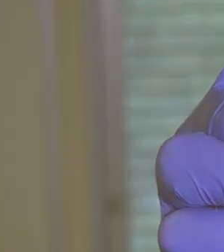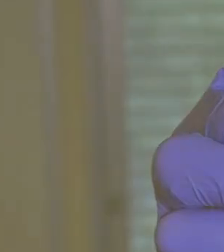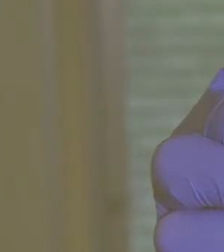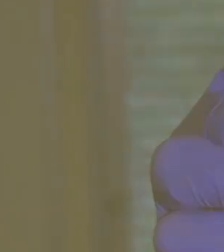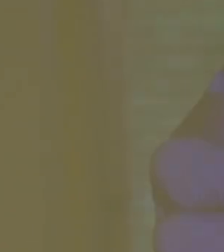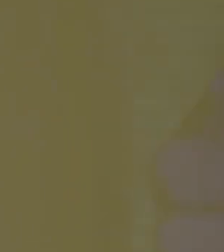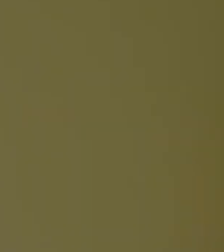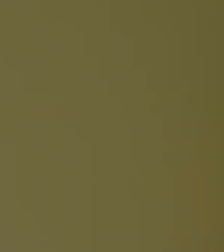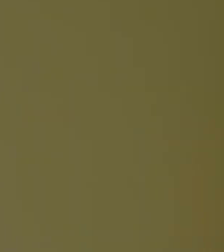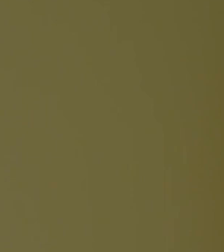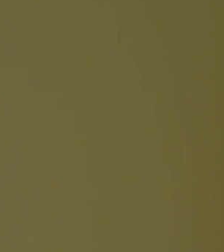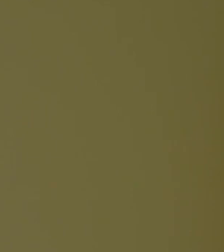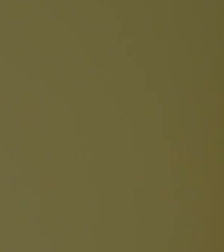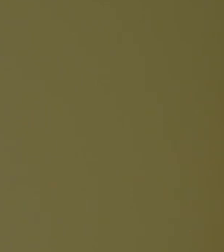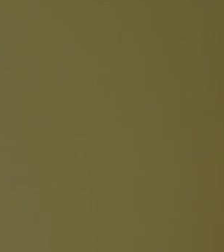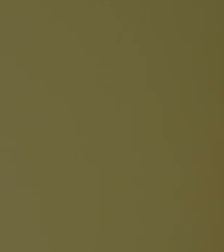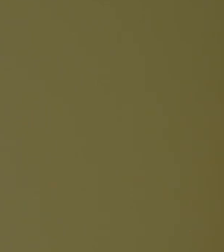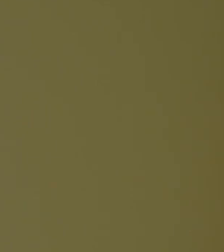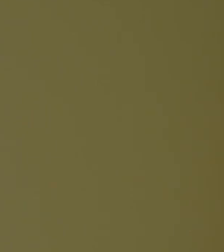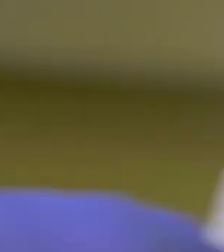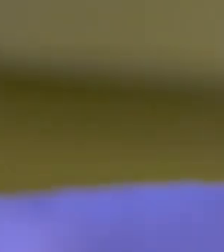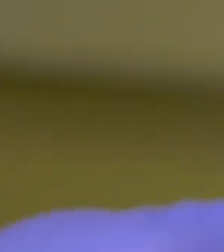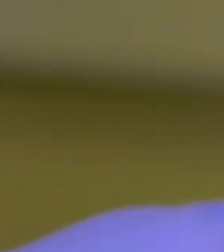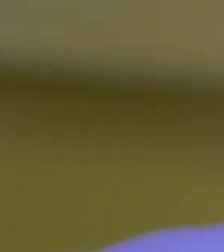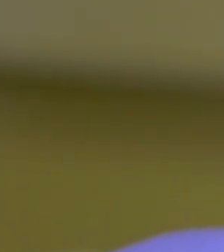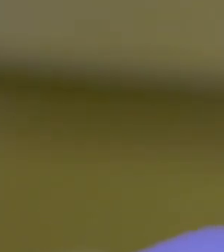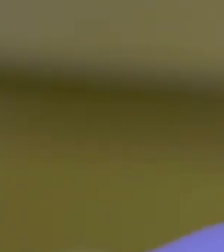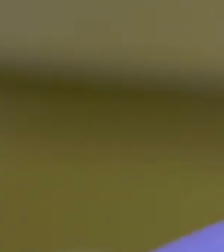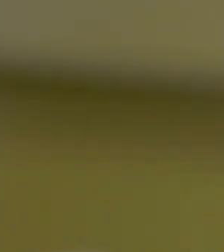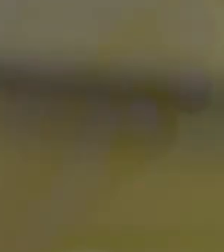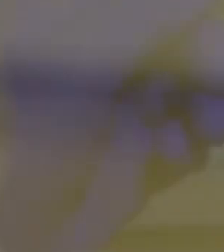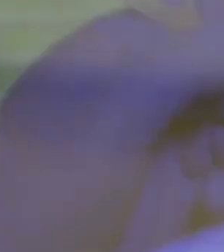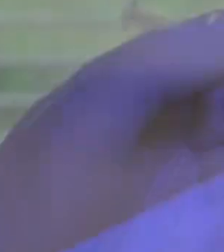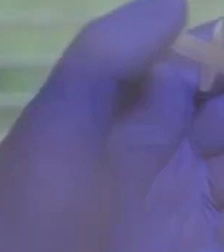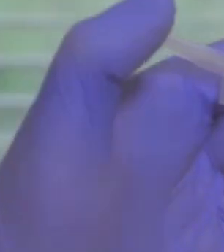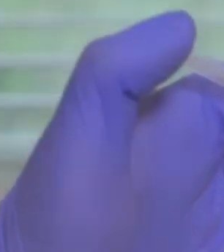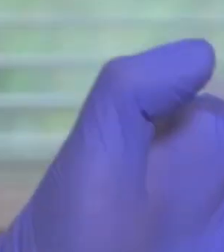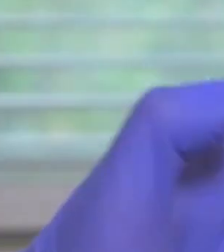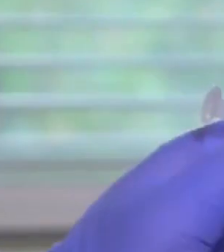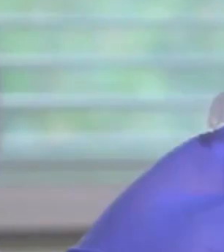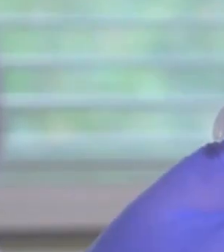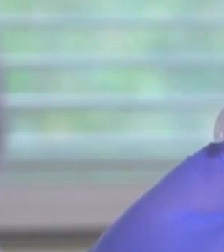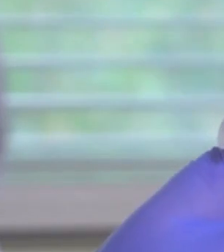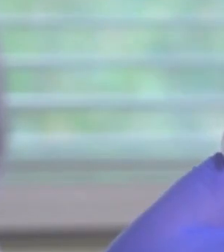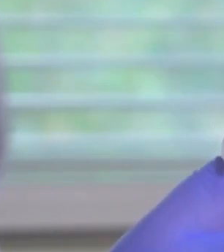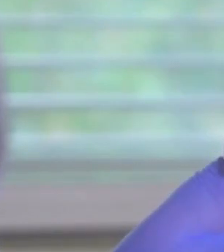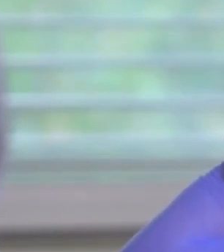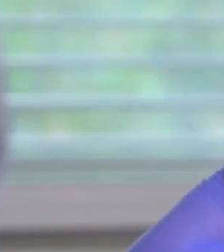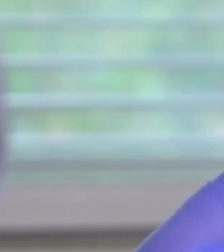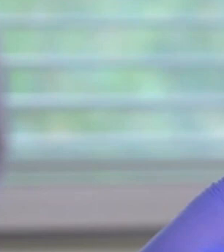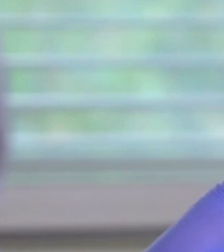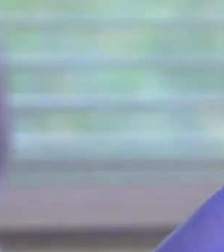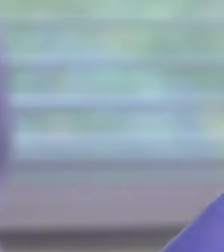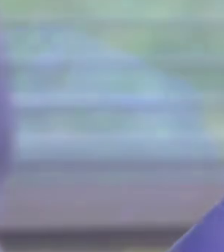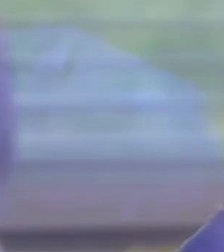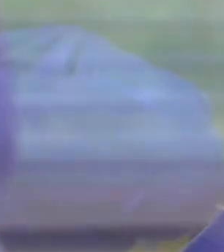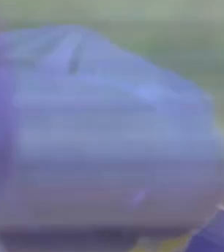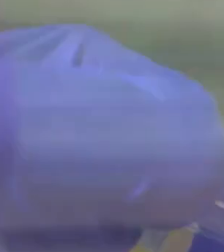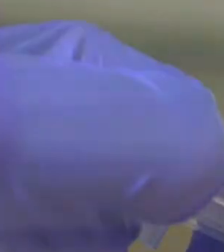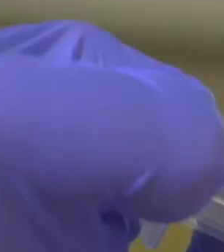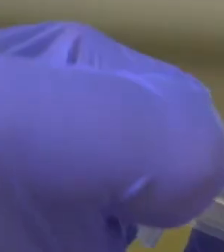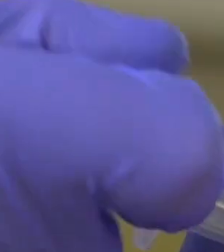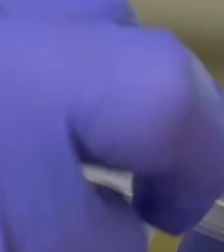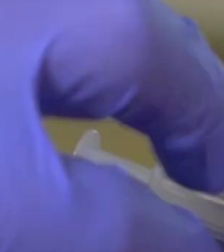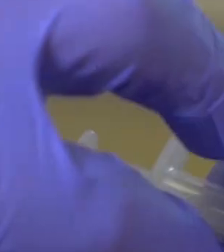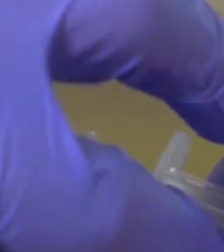painful. It happened quickly. didn't see it coming. And ultimately, I had to stop my experiments to tend to my injury. I commend the Ministry of Health for